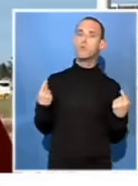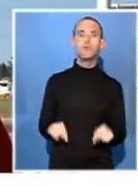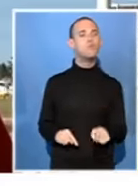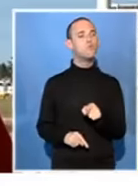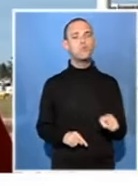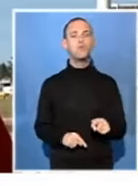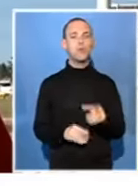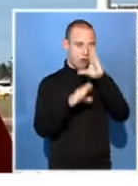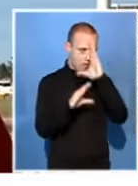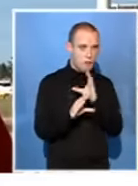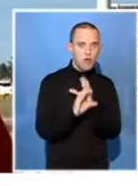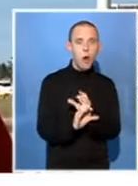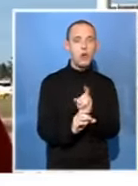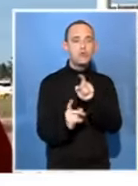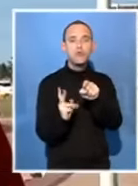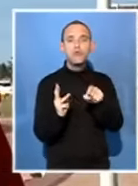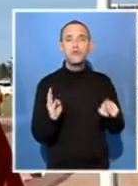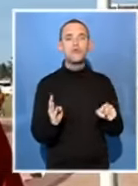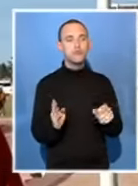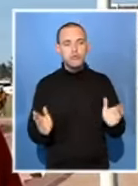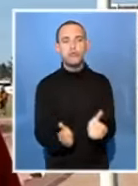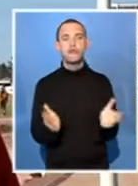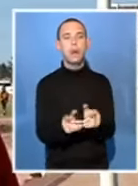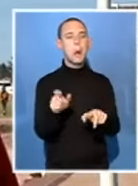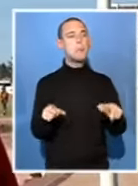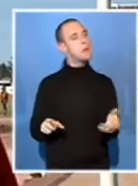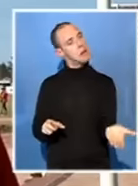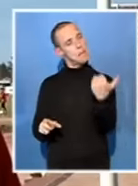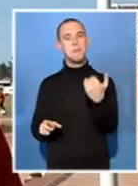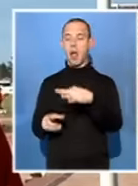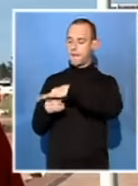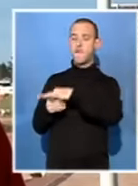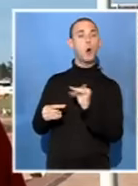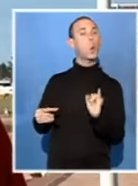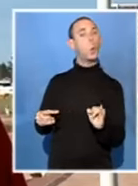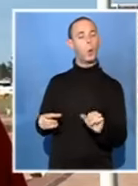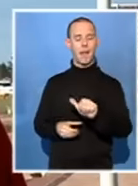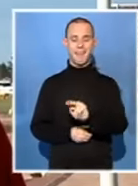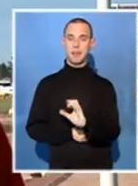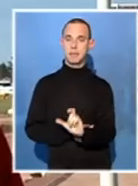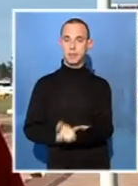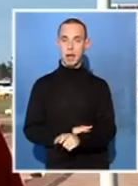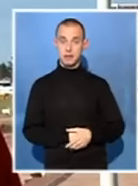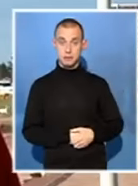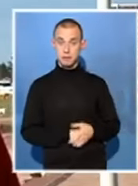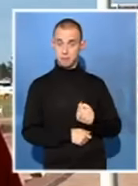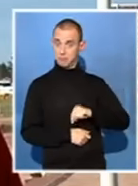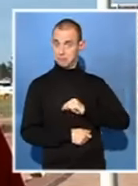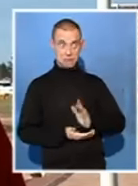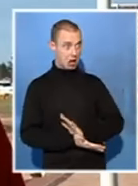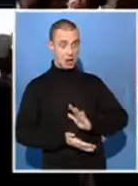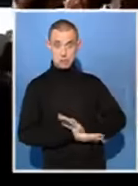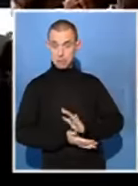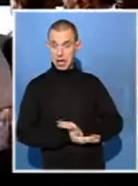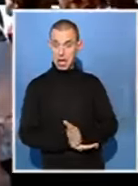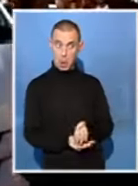focusing exclusively on this campaign, to campaign for the ANC. I'm very happy with their state of mobilization and